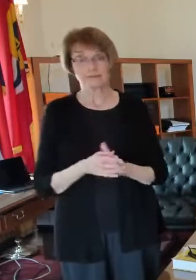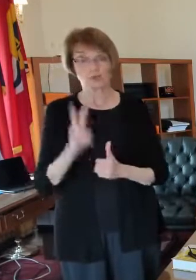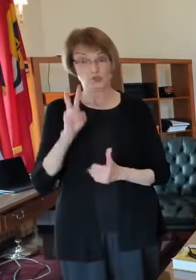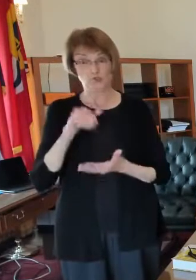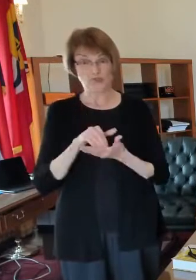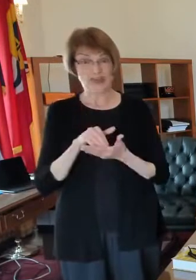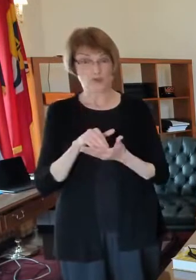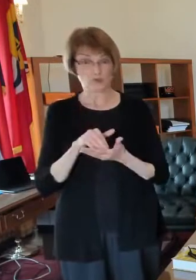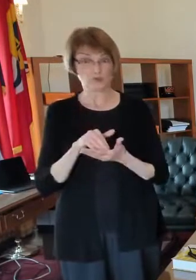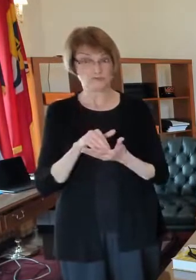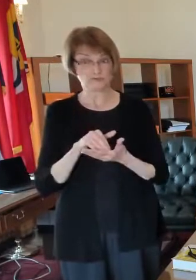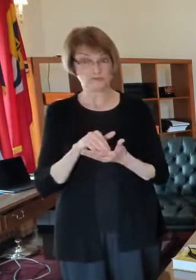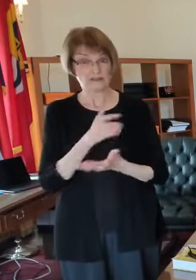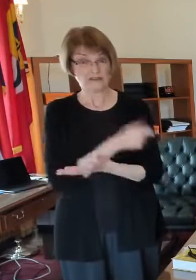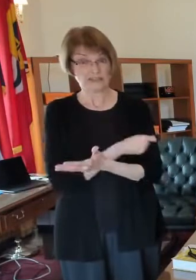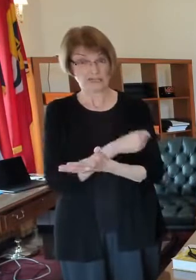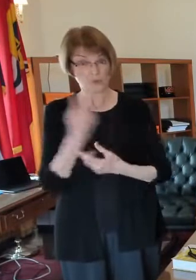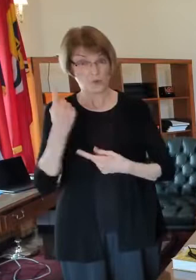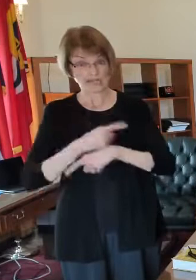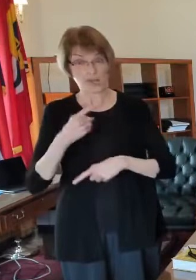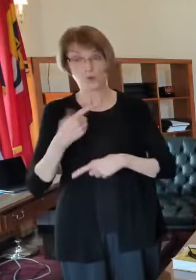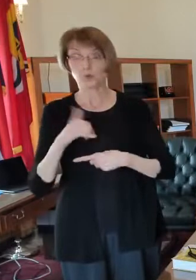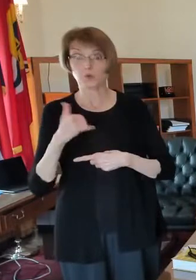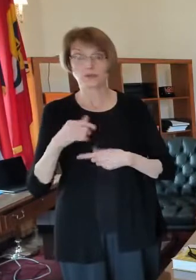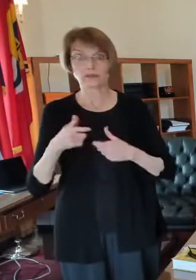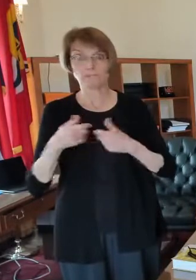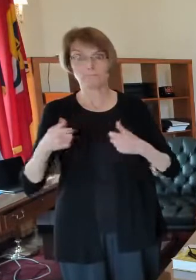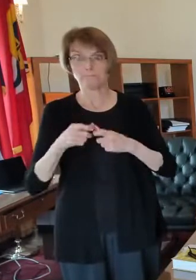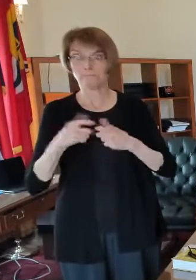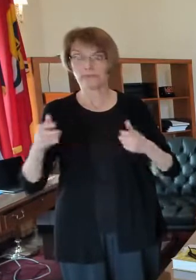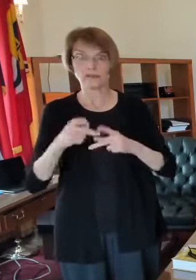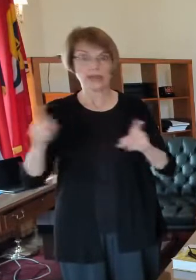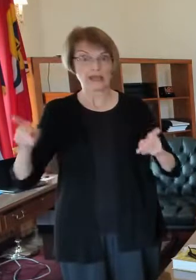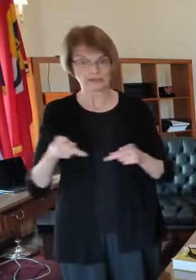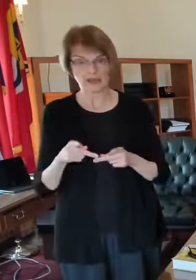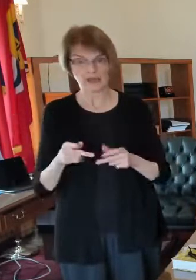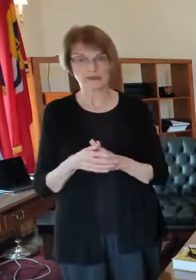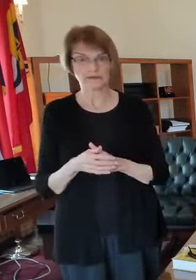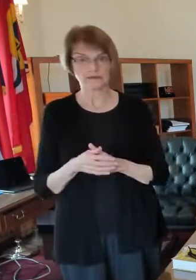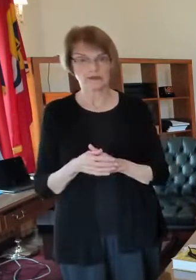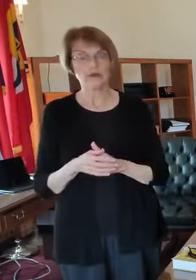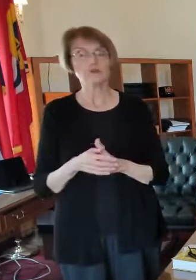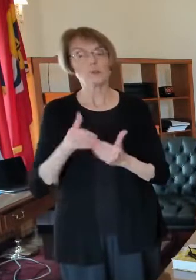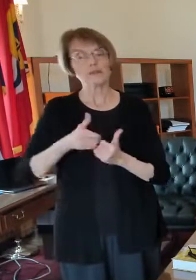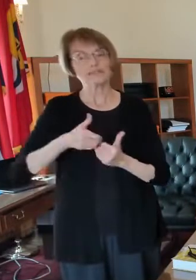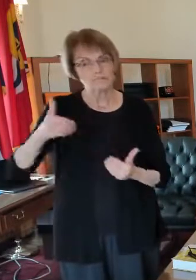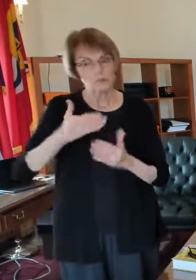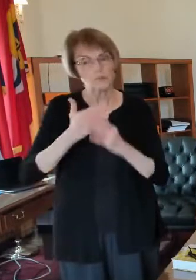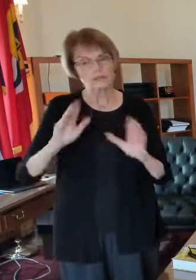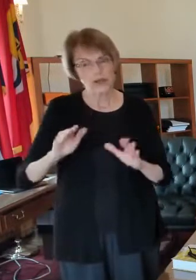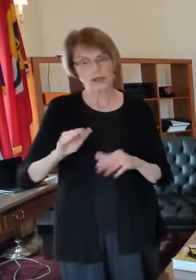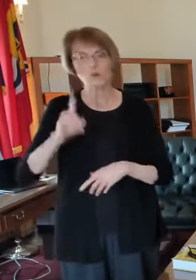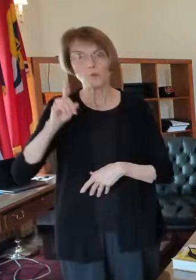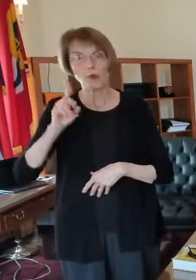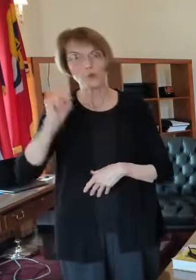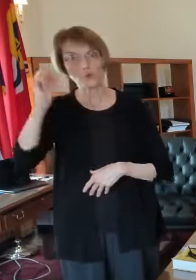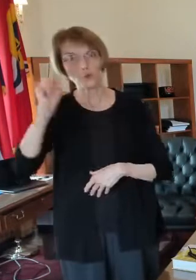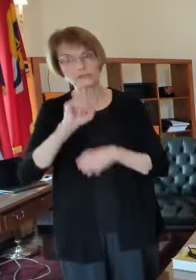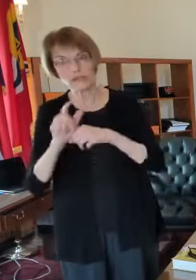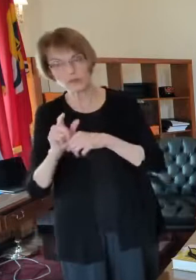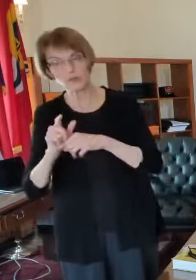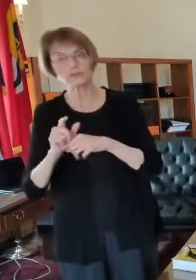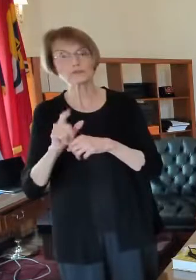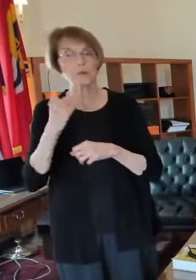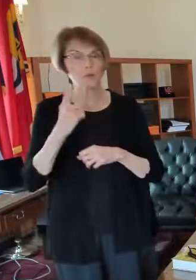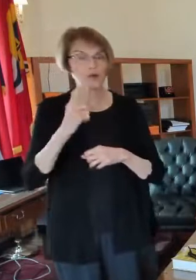is a big mass vaccination site and so that's why we went one in north st louis one in south st louis and